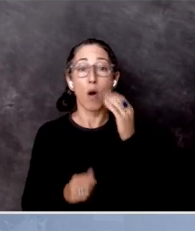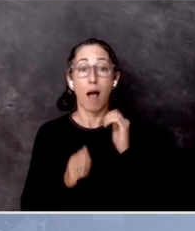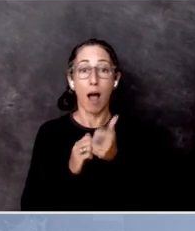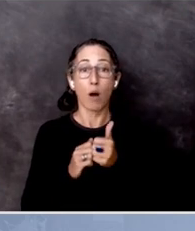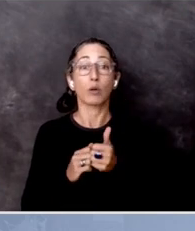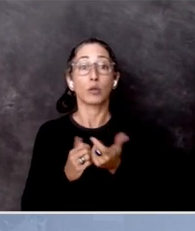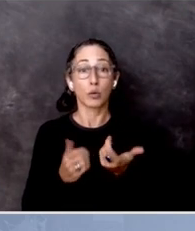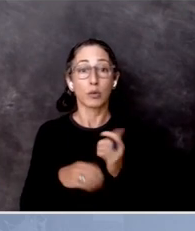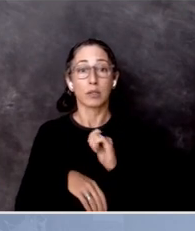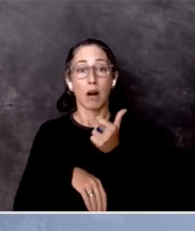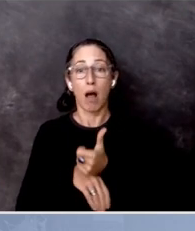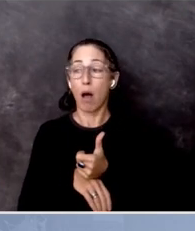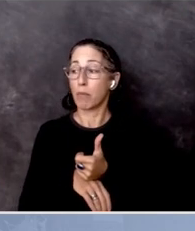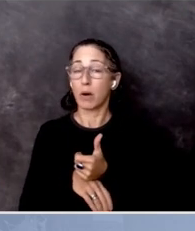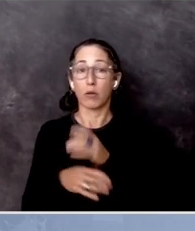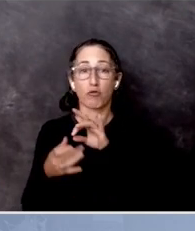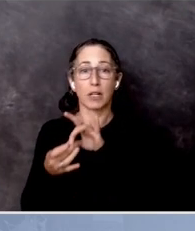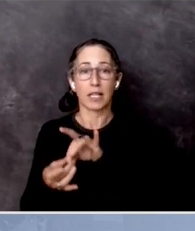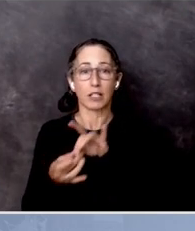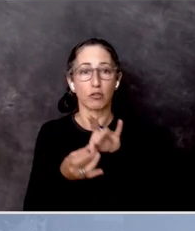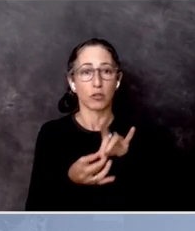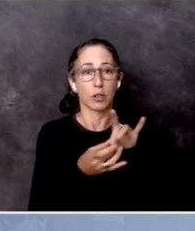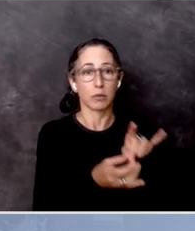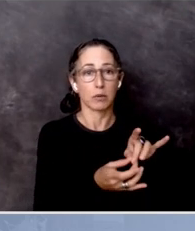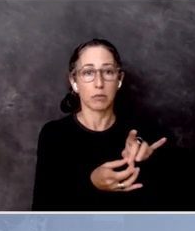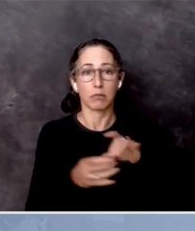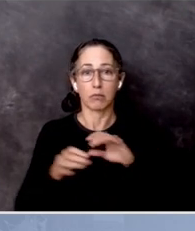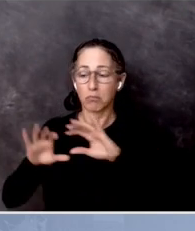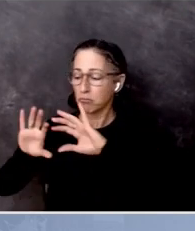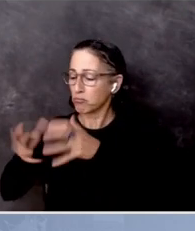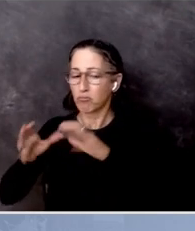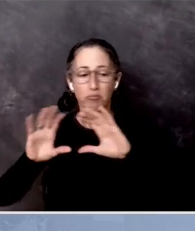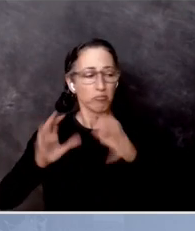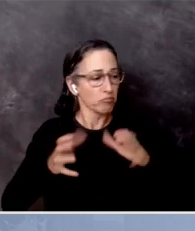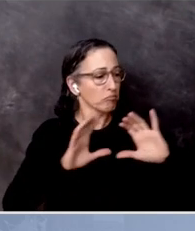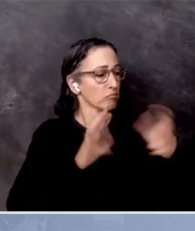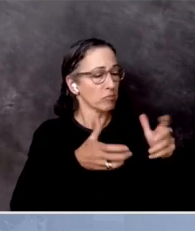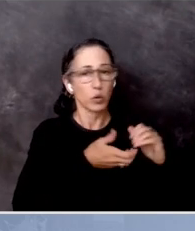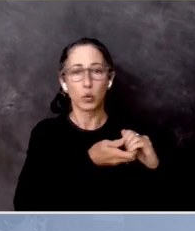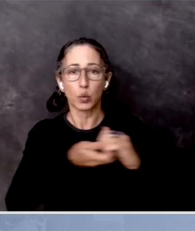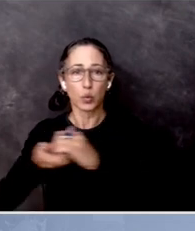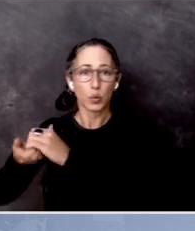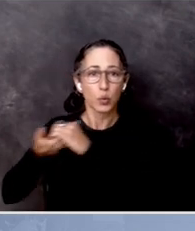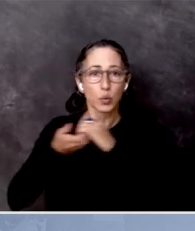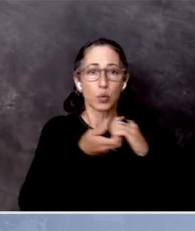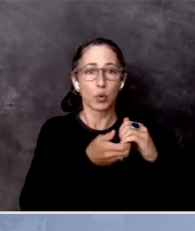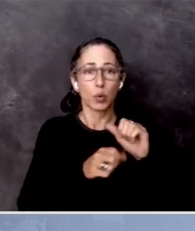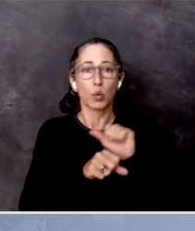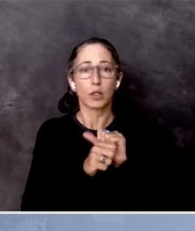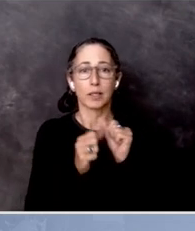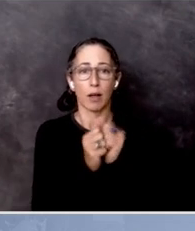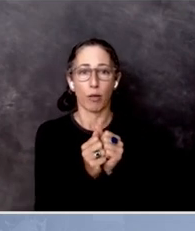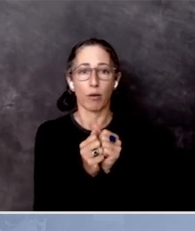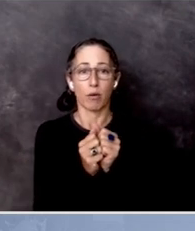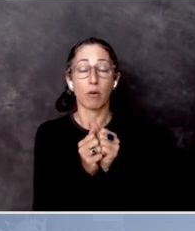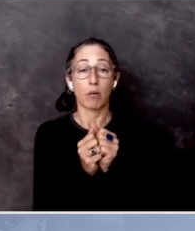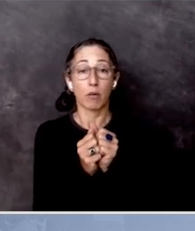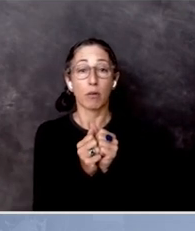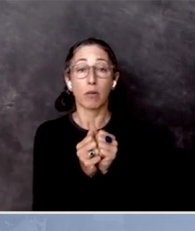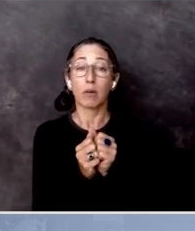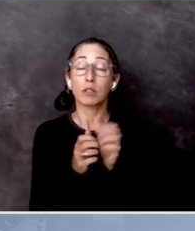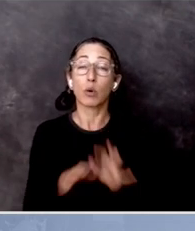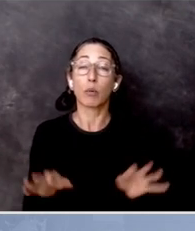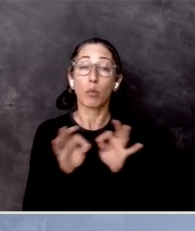And, you know, I think it's important for us, anyone in the African-American